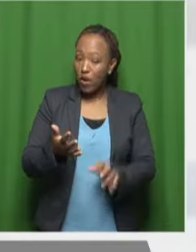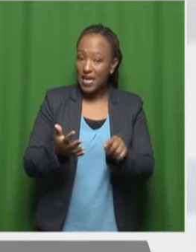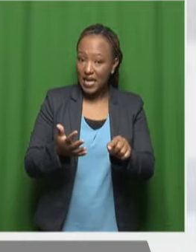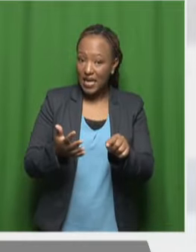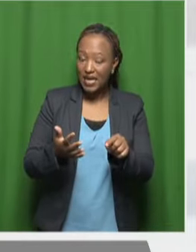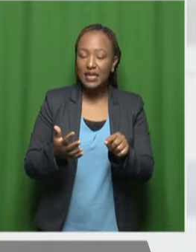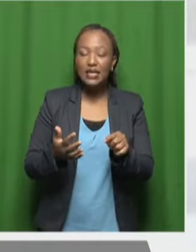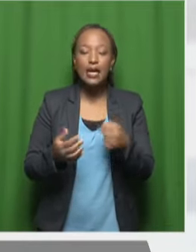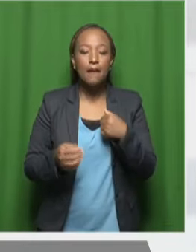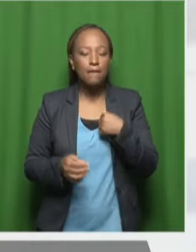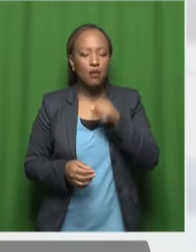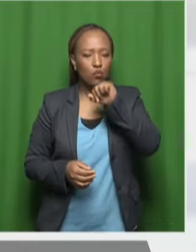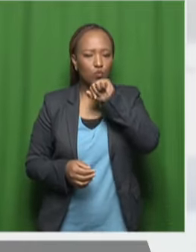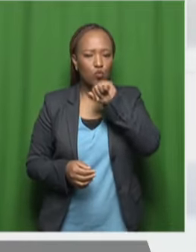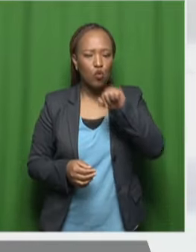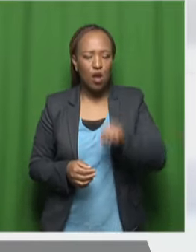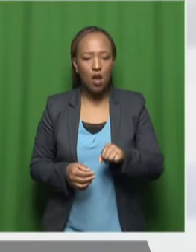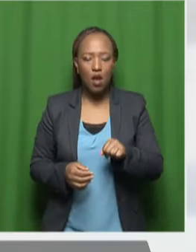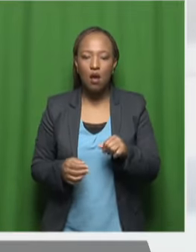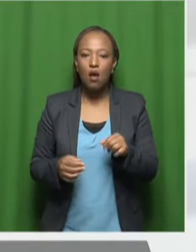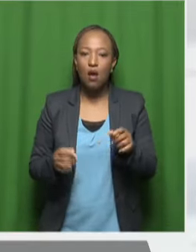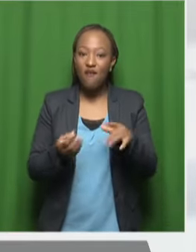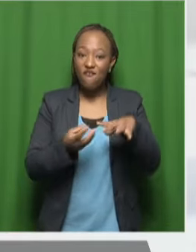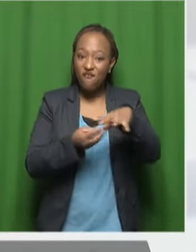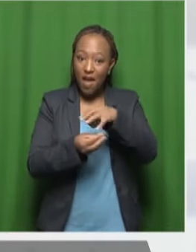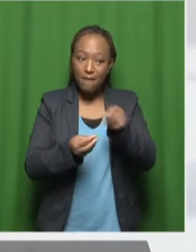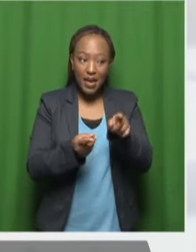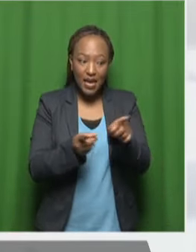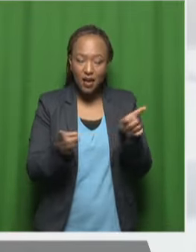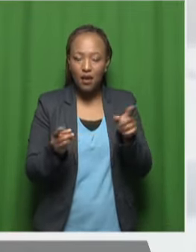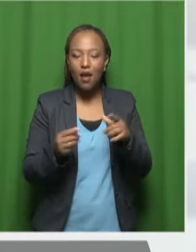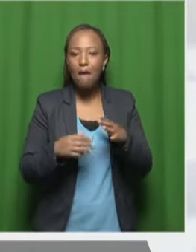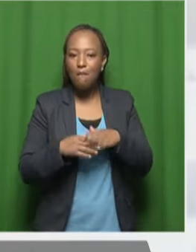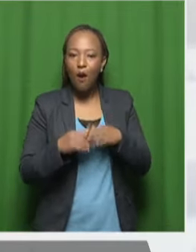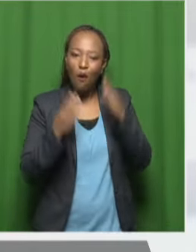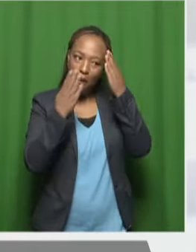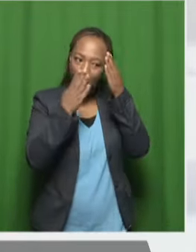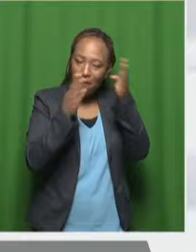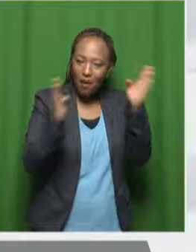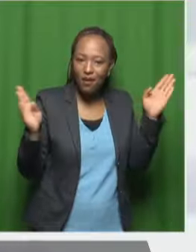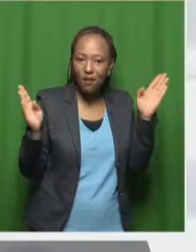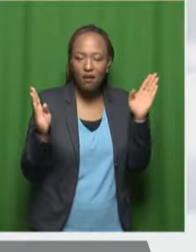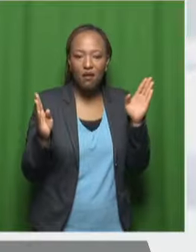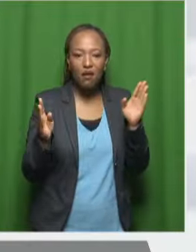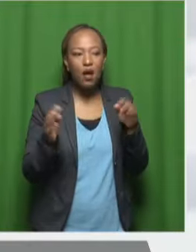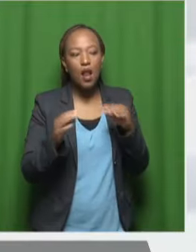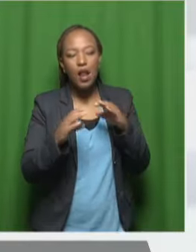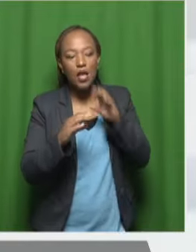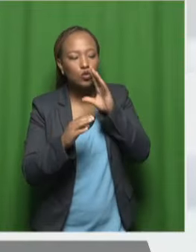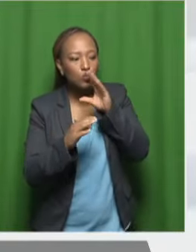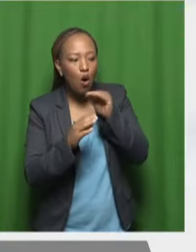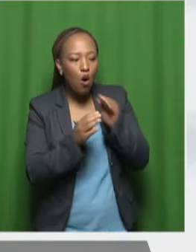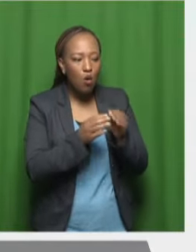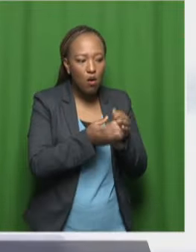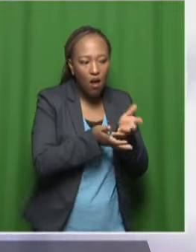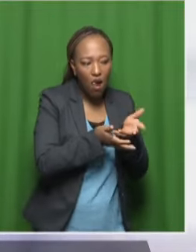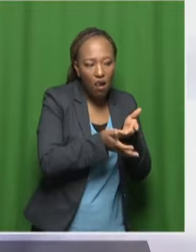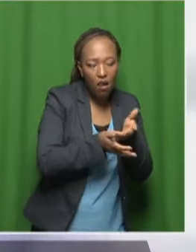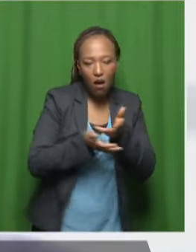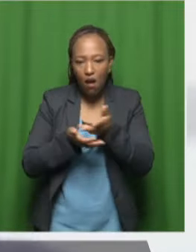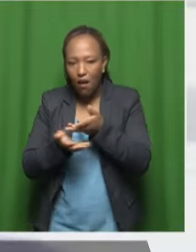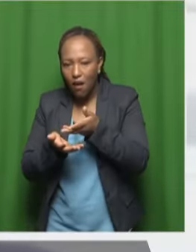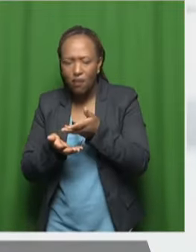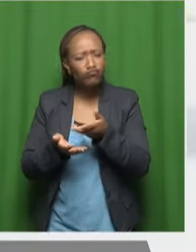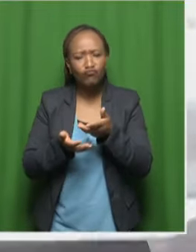loved how open the family was. Yeah. It was nothing to say, let's talk around the corner. When